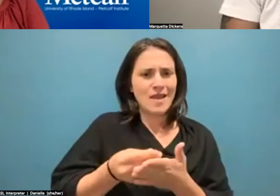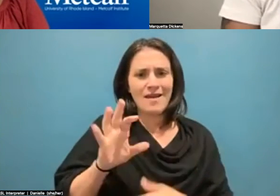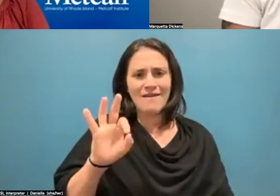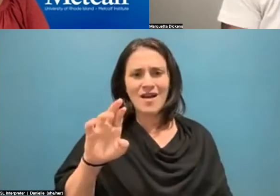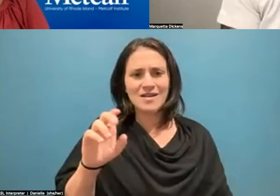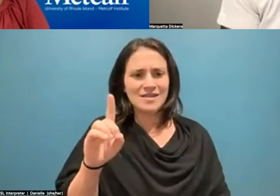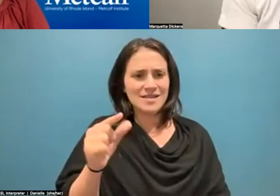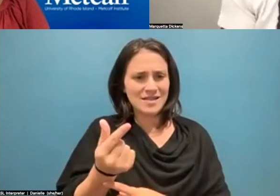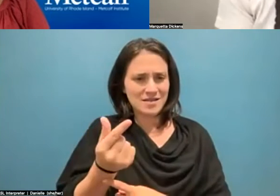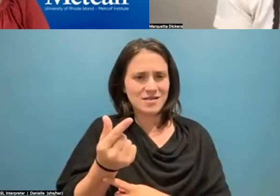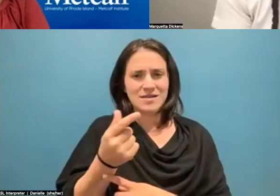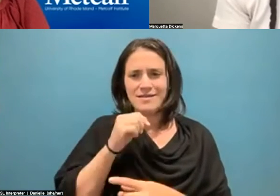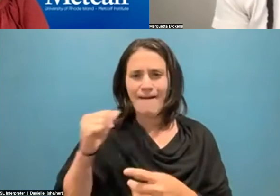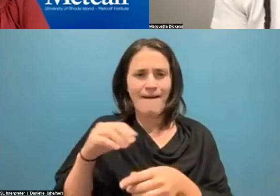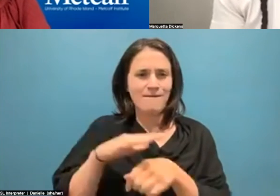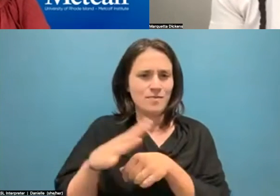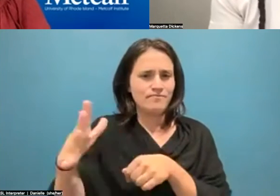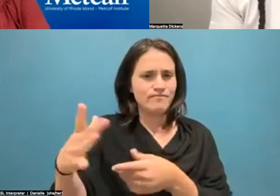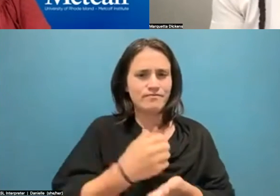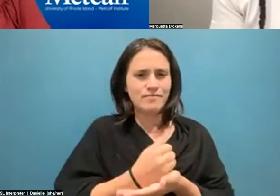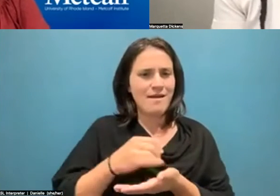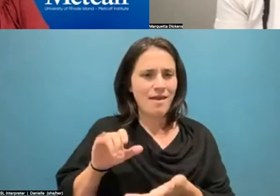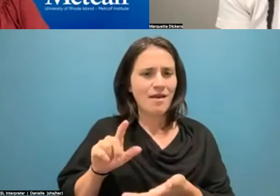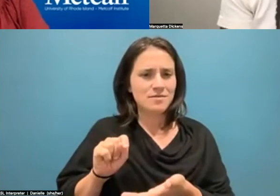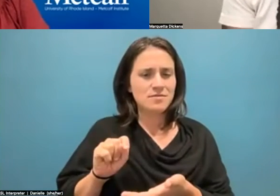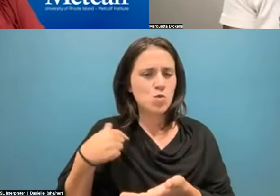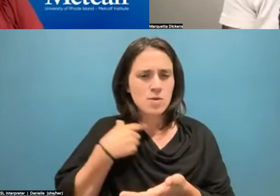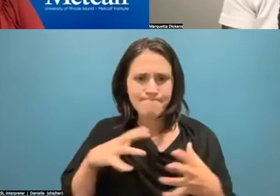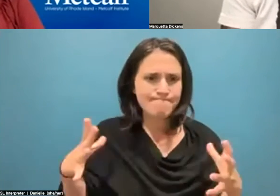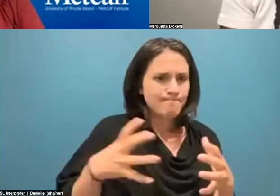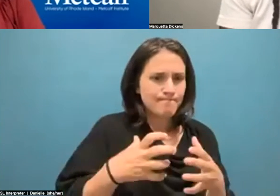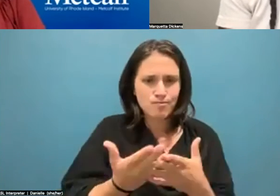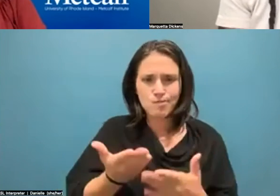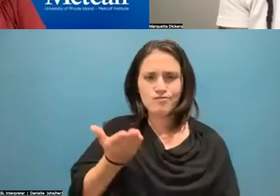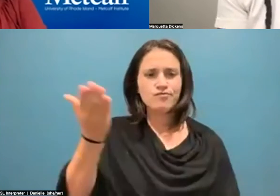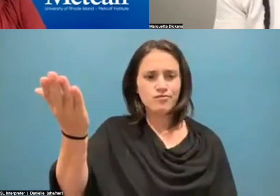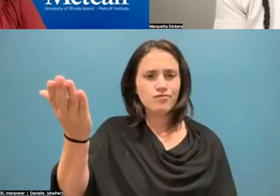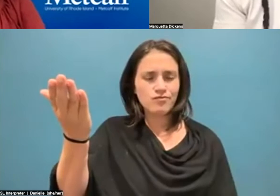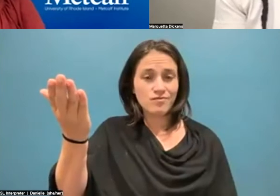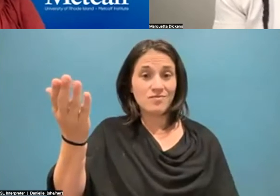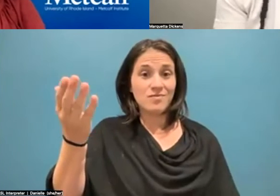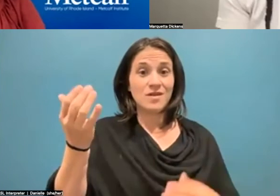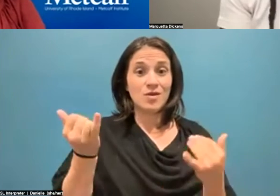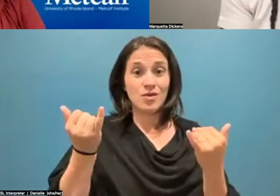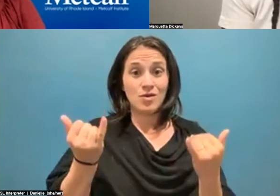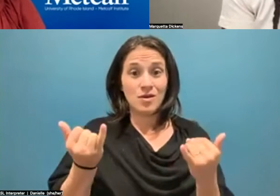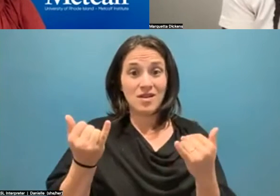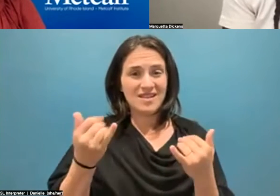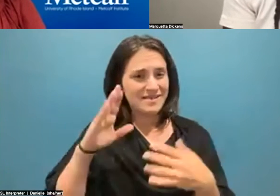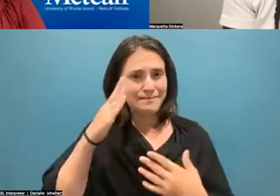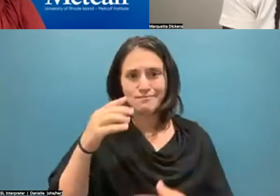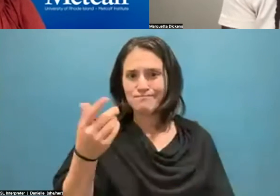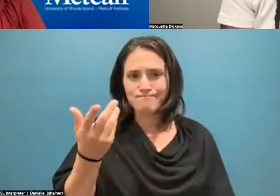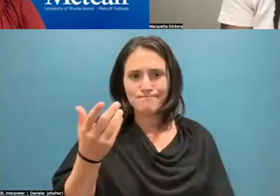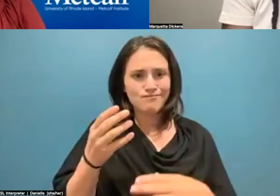NC State and Dr. Barbara Dahl, who currently has the modeling from FEMA and from NCDOT, but there's a gap in the funding for